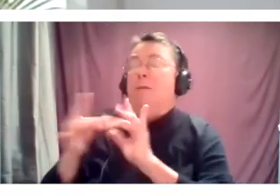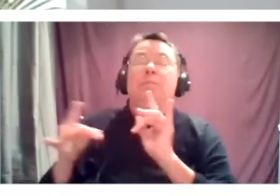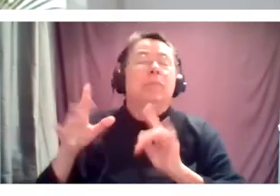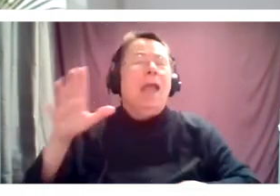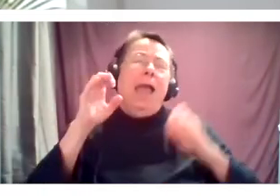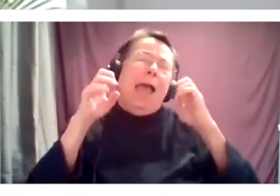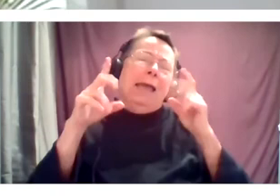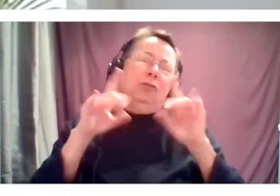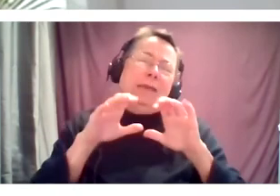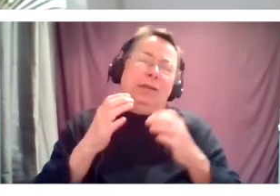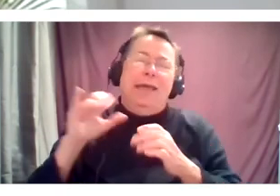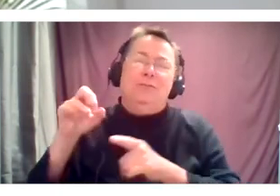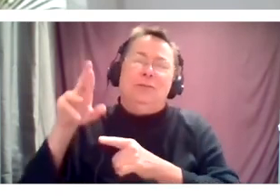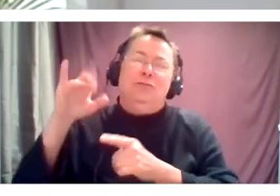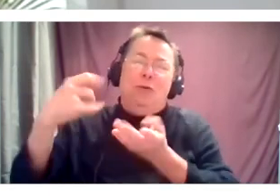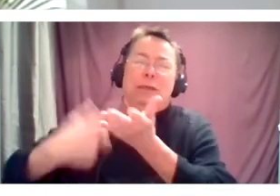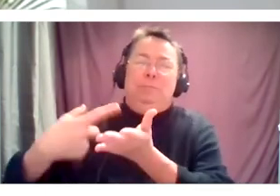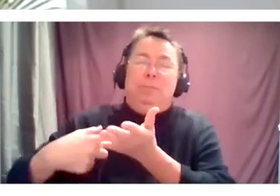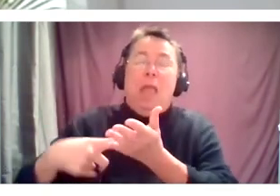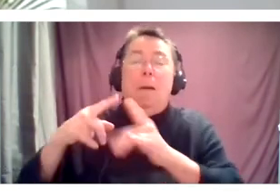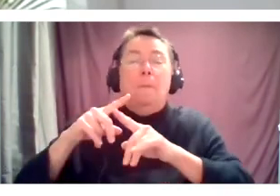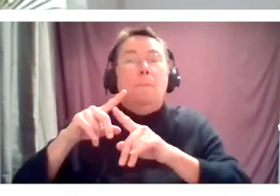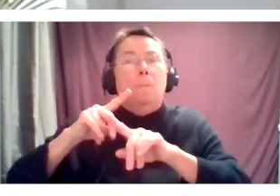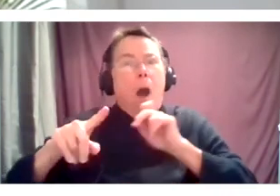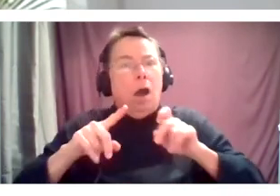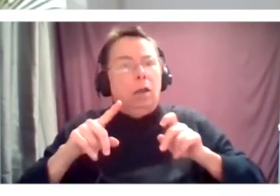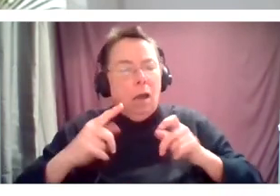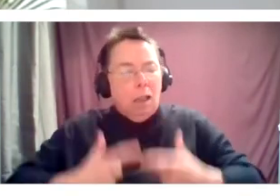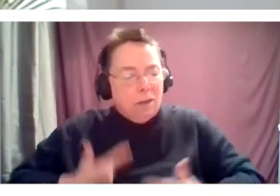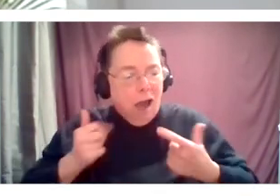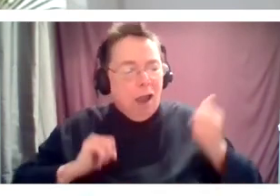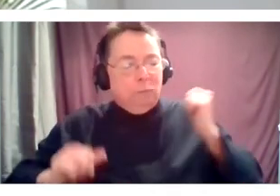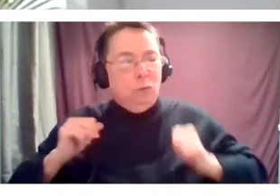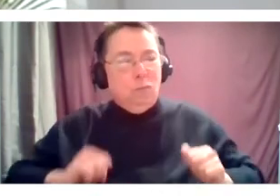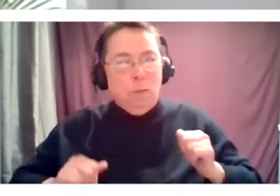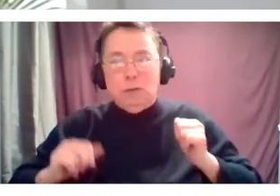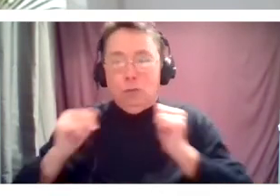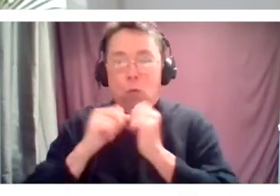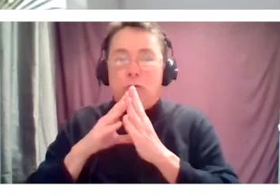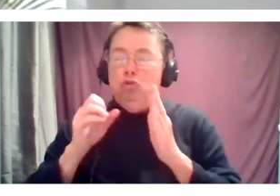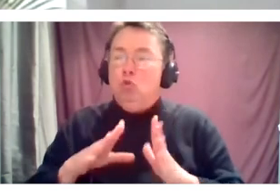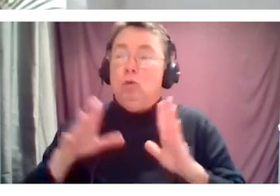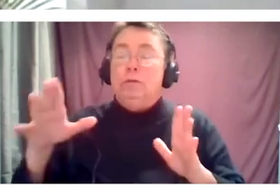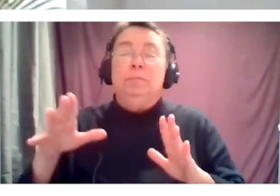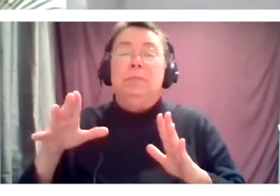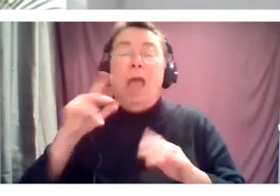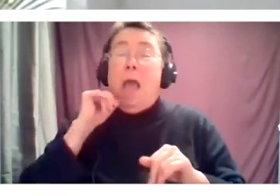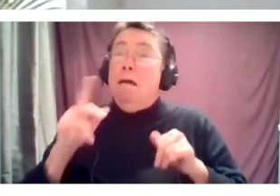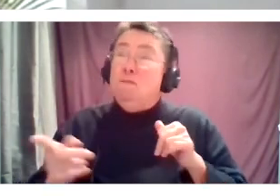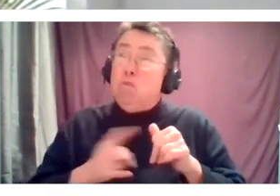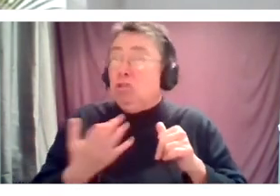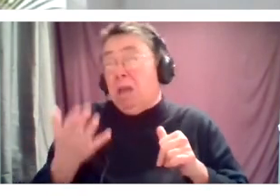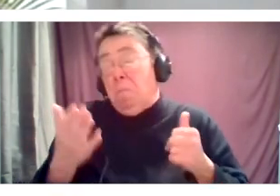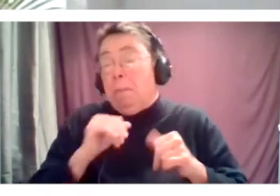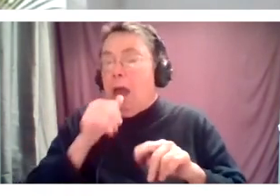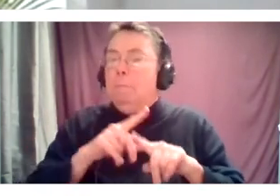speak to that. But just the live performance component of what we get to see in those students. It may not be the first thing we can do, but it's something that I truly look forward